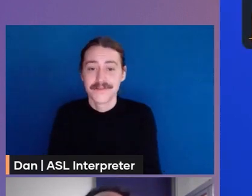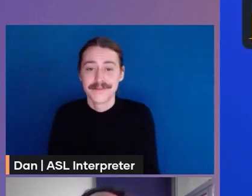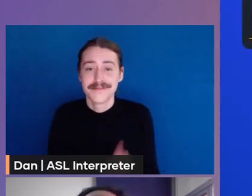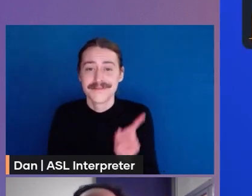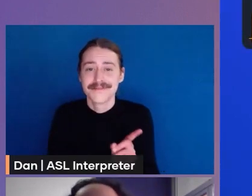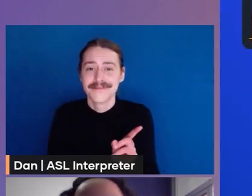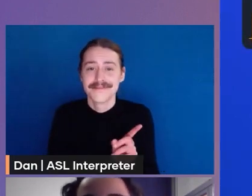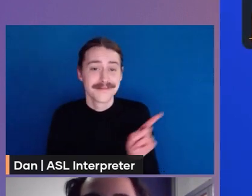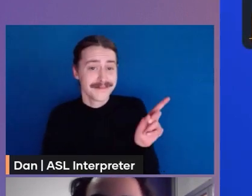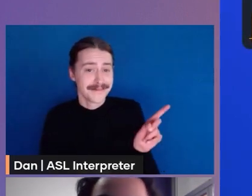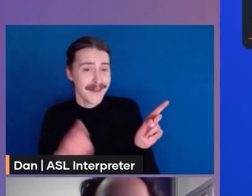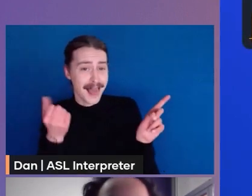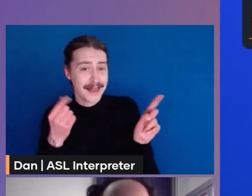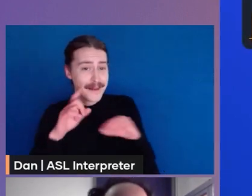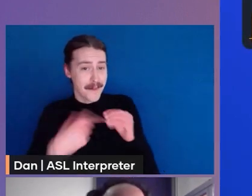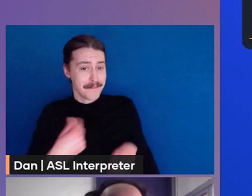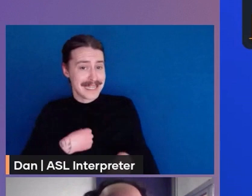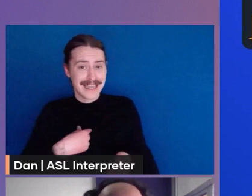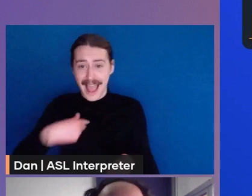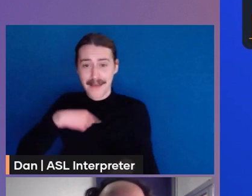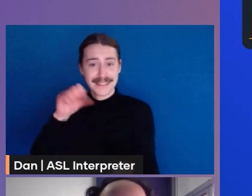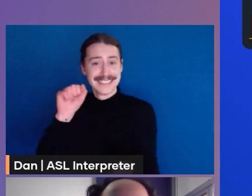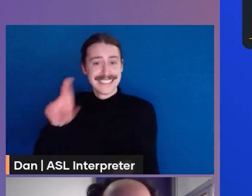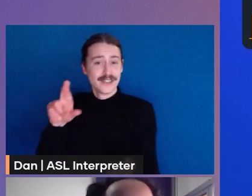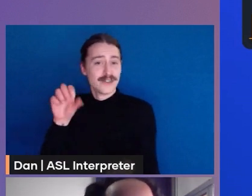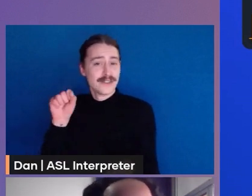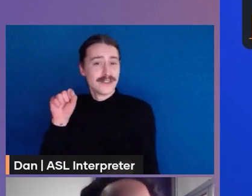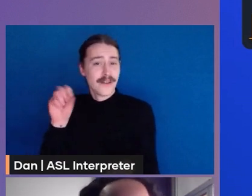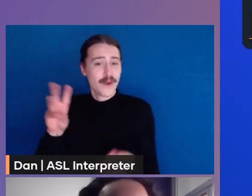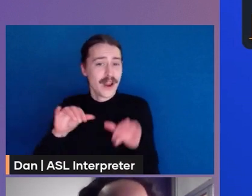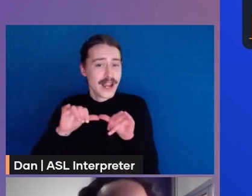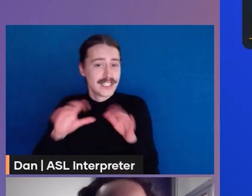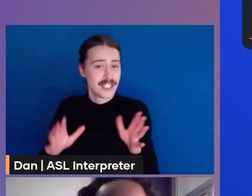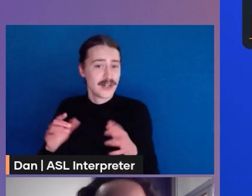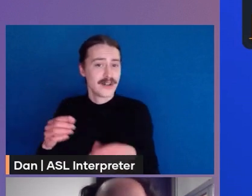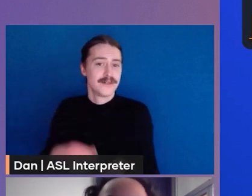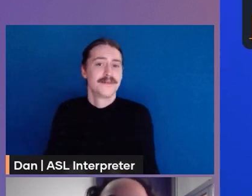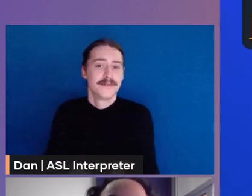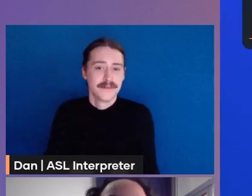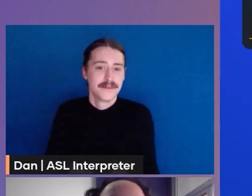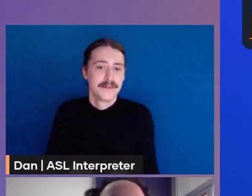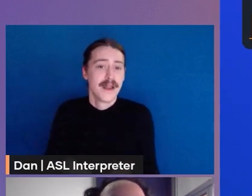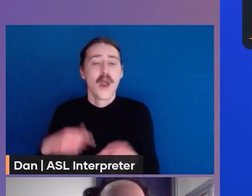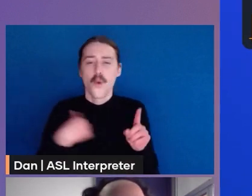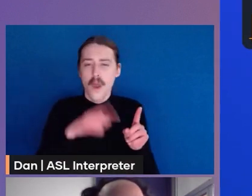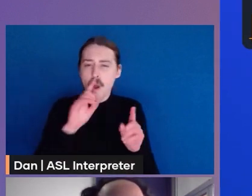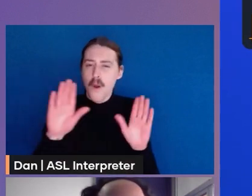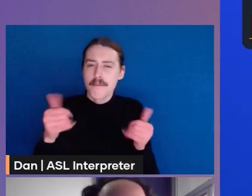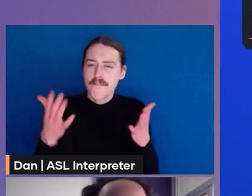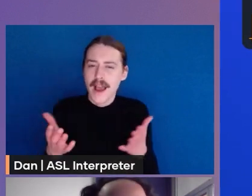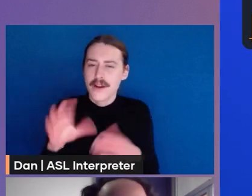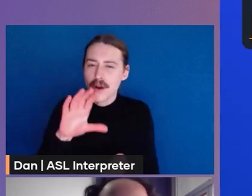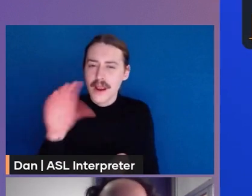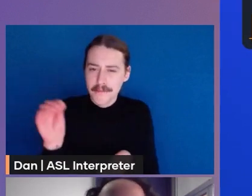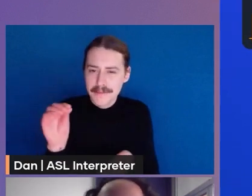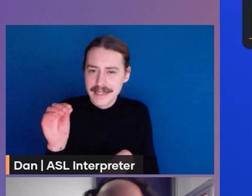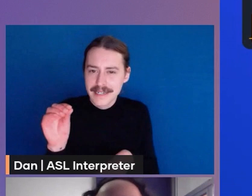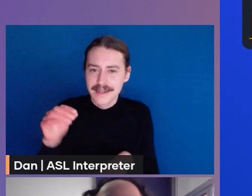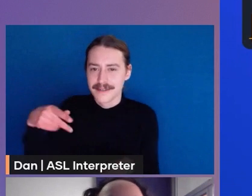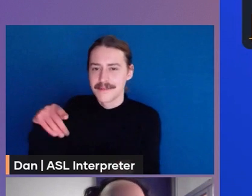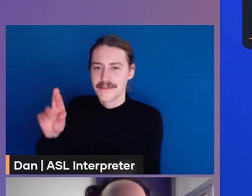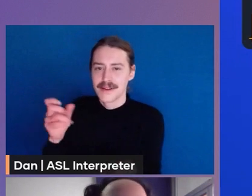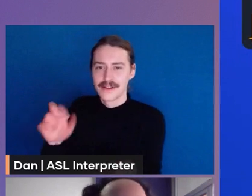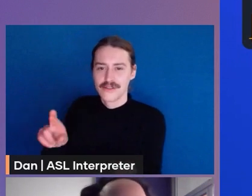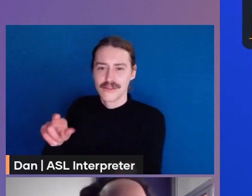I'm a senior software engineer at Pagarmi a payment service provider company that belongs to Stone Cold the